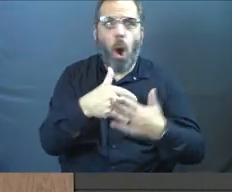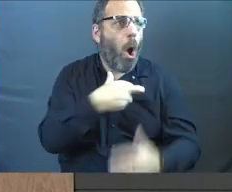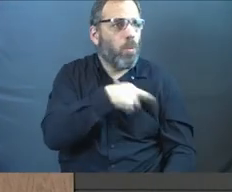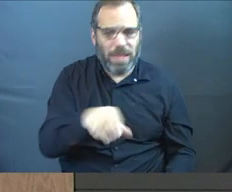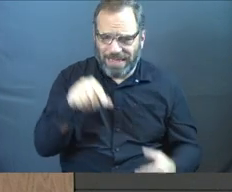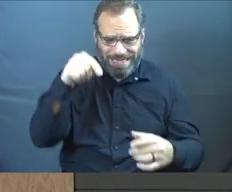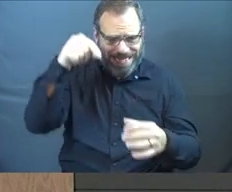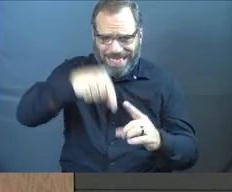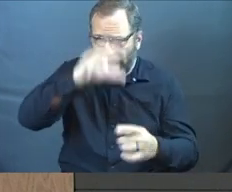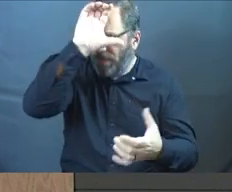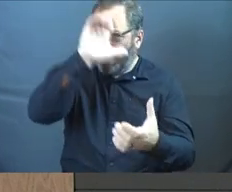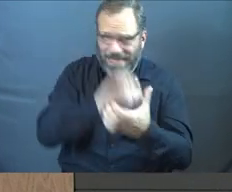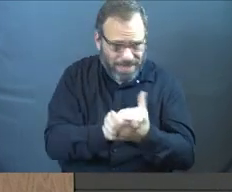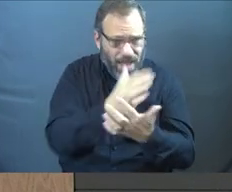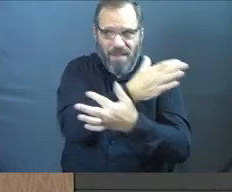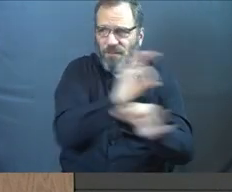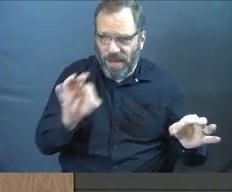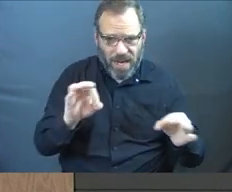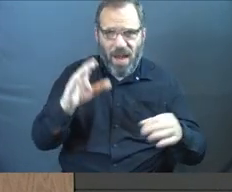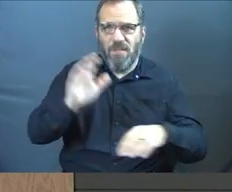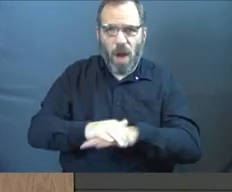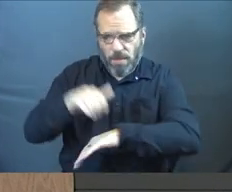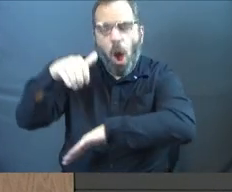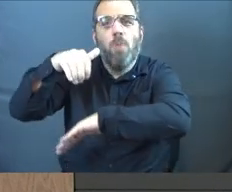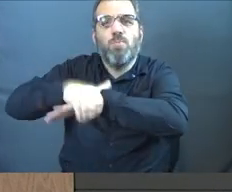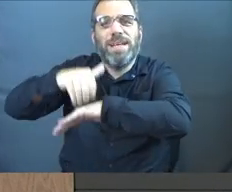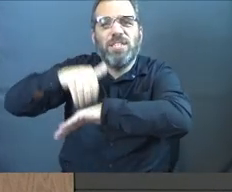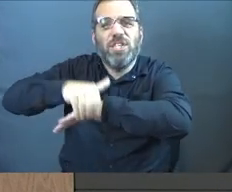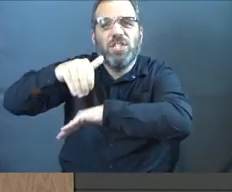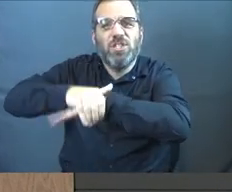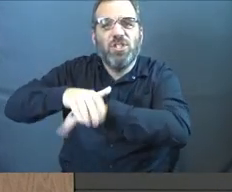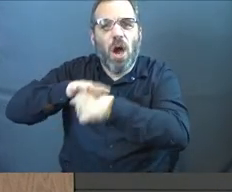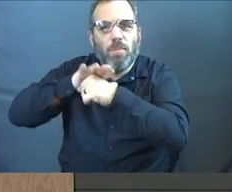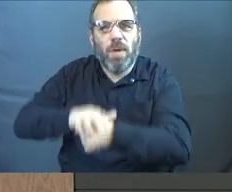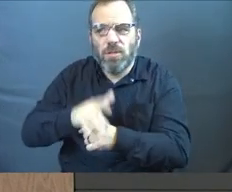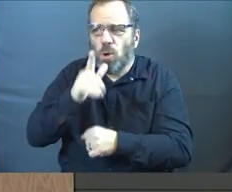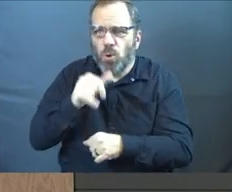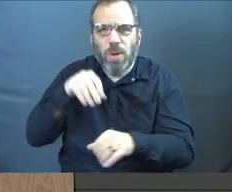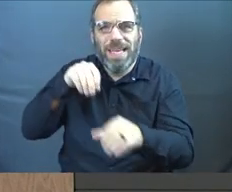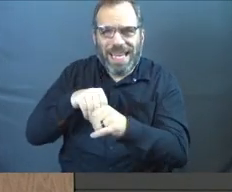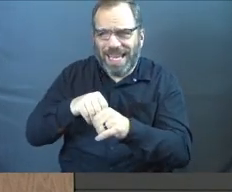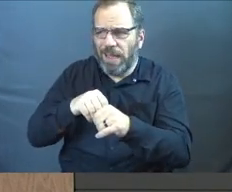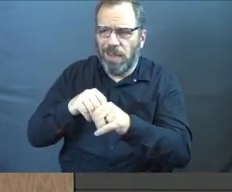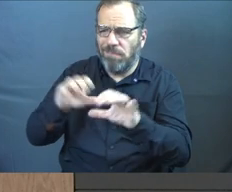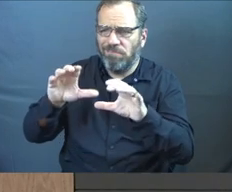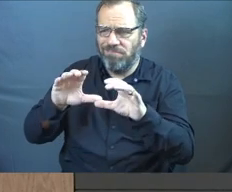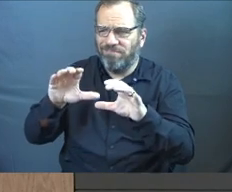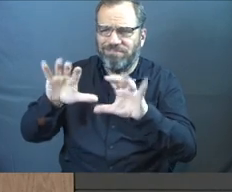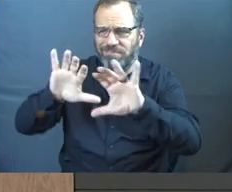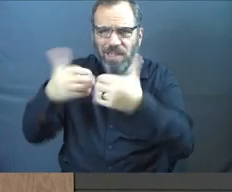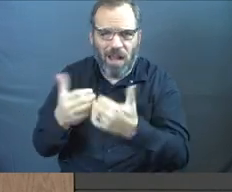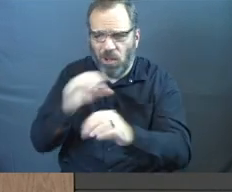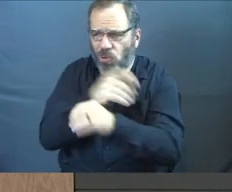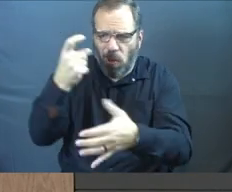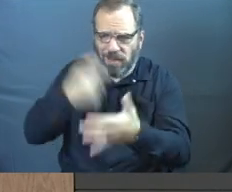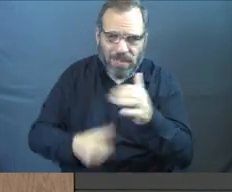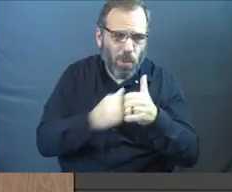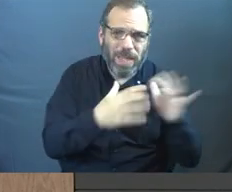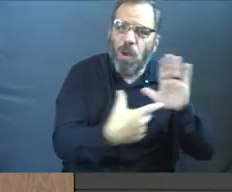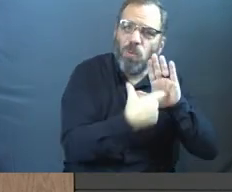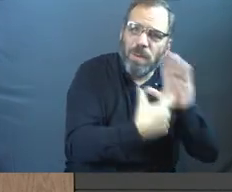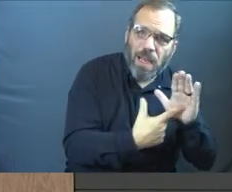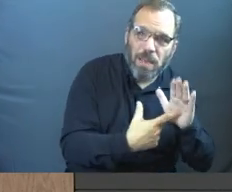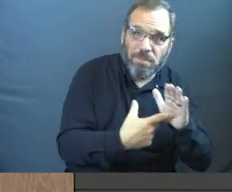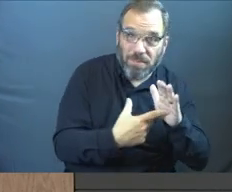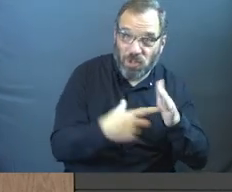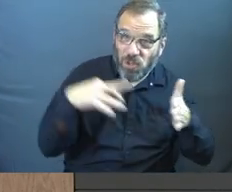religions. He's all about, hey, freedom from British oppression, British oppression for people who are in the colonies and no taxation without representation.